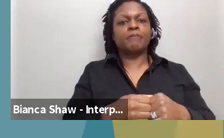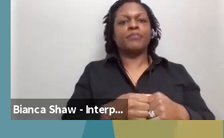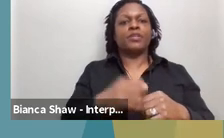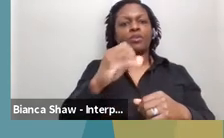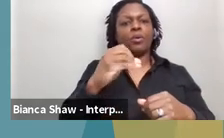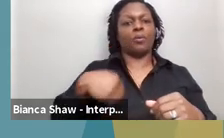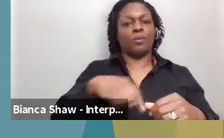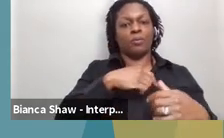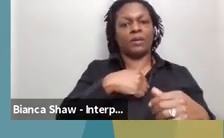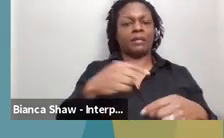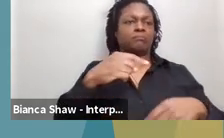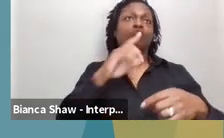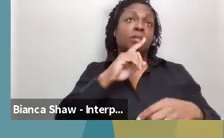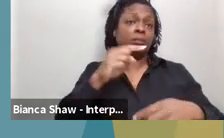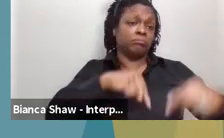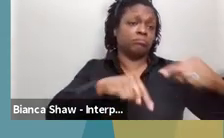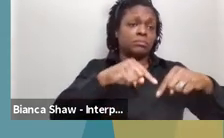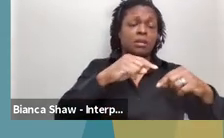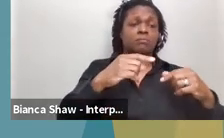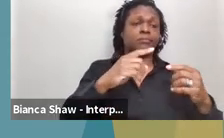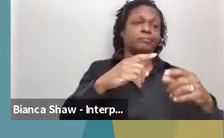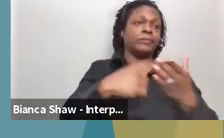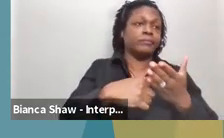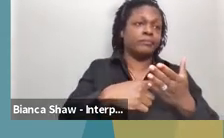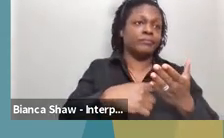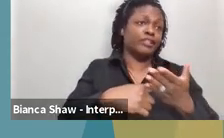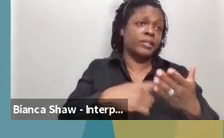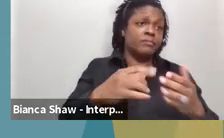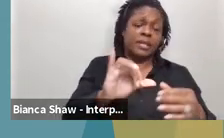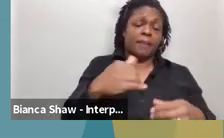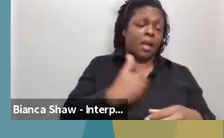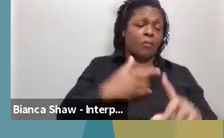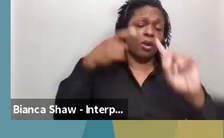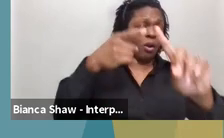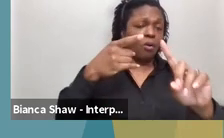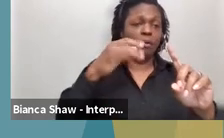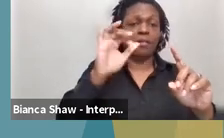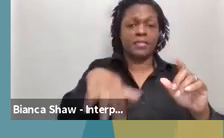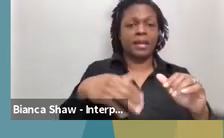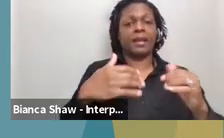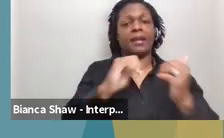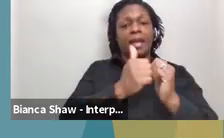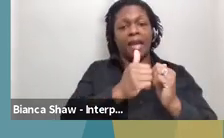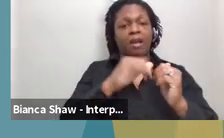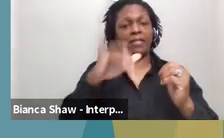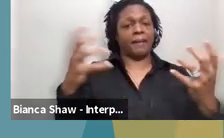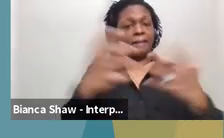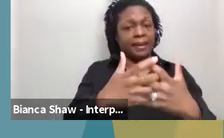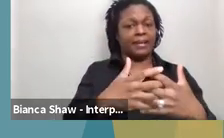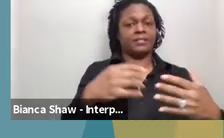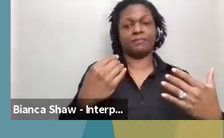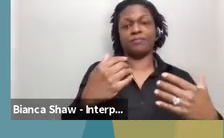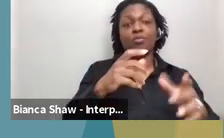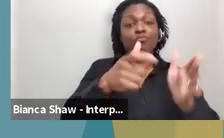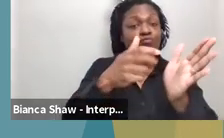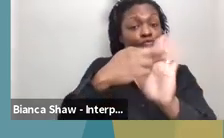to how to secure accommodations, um, what do, what does this look like in light of telehealth rules? Um, you know, how to